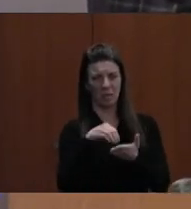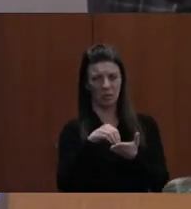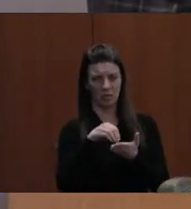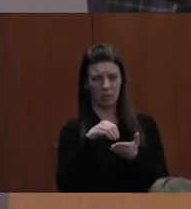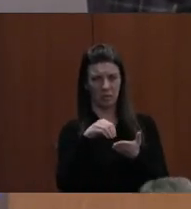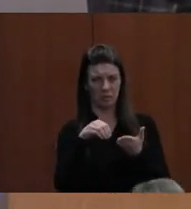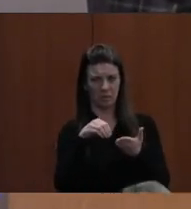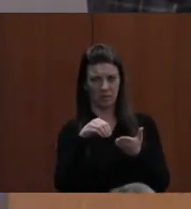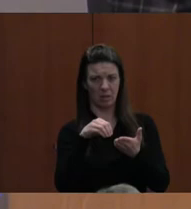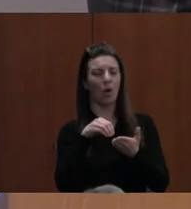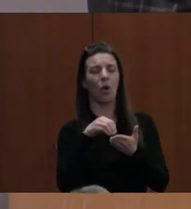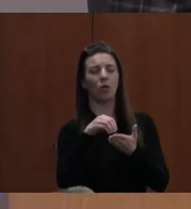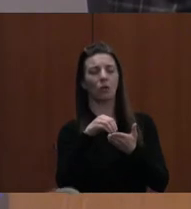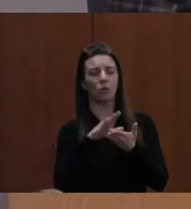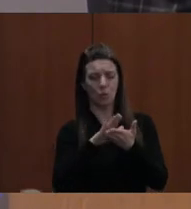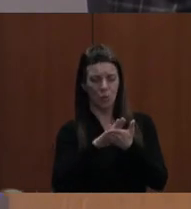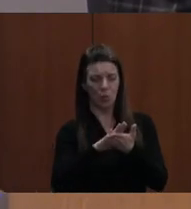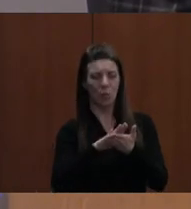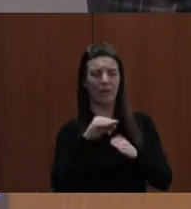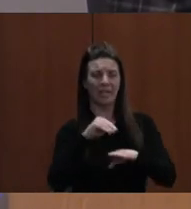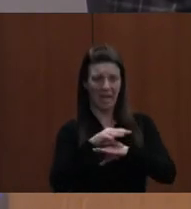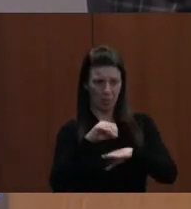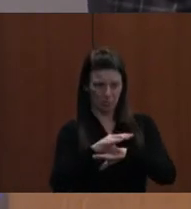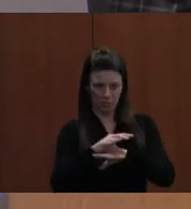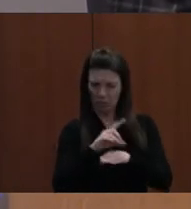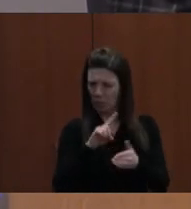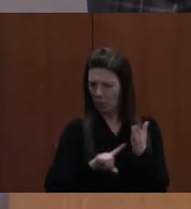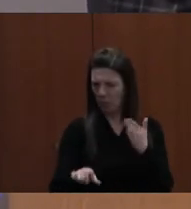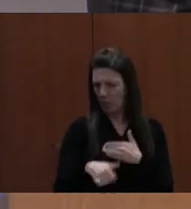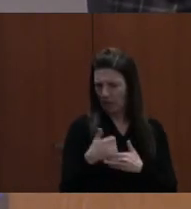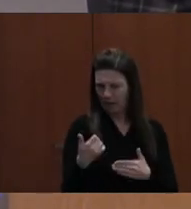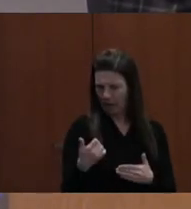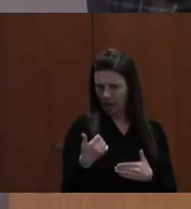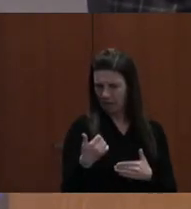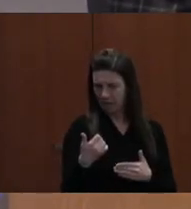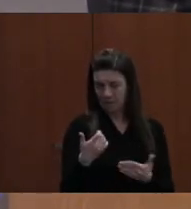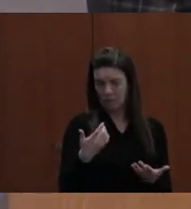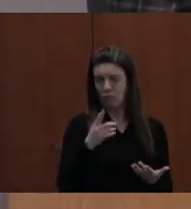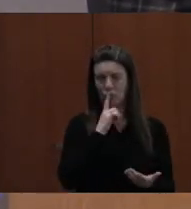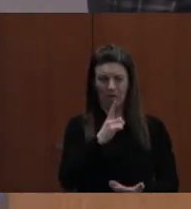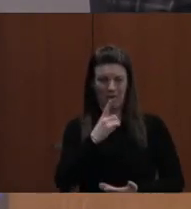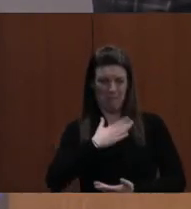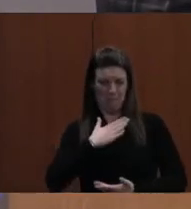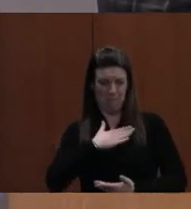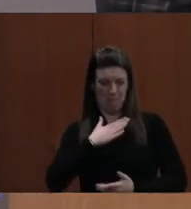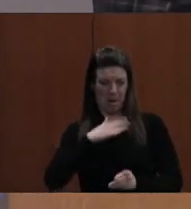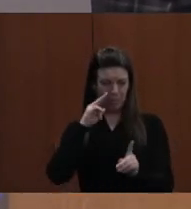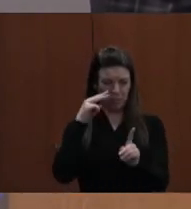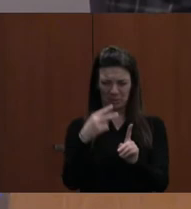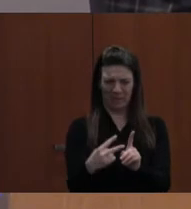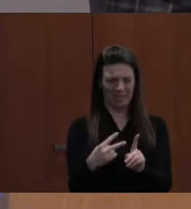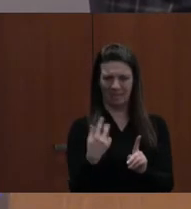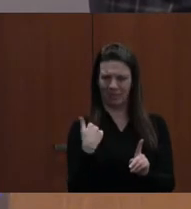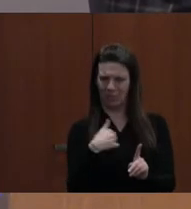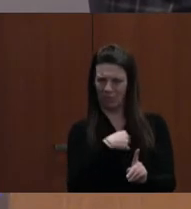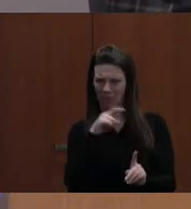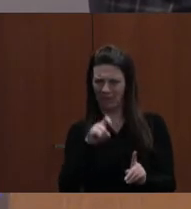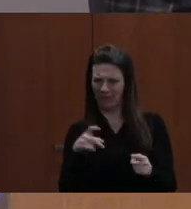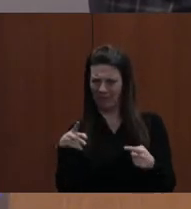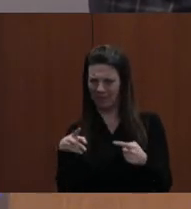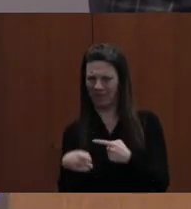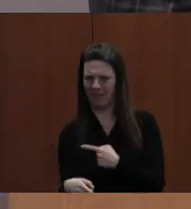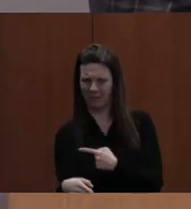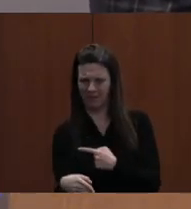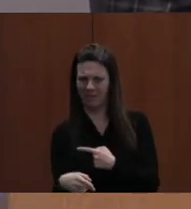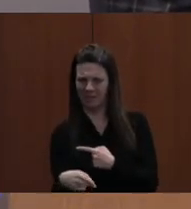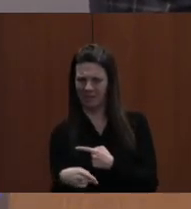what else would, I mean, in my head it just seems like we would need to cut something by $128,000